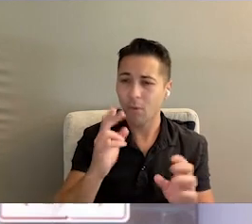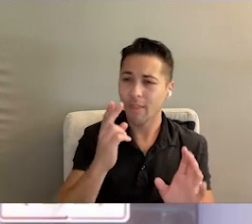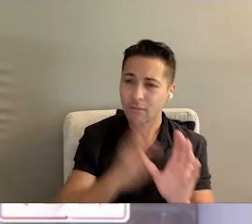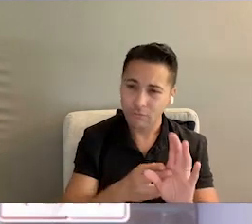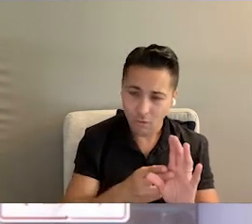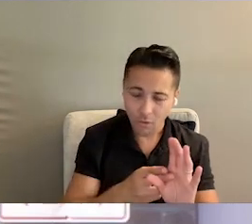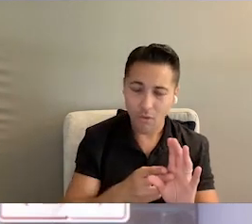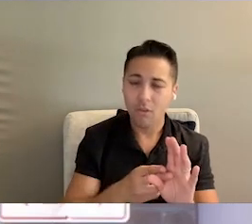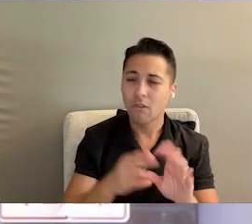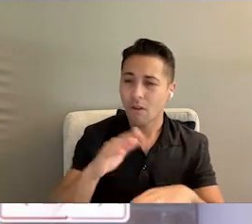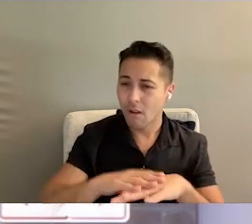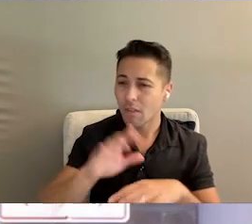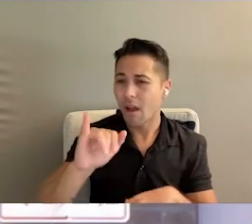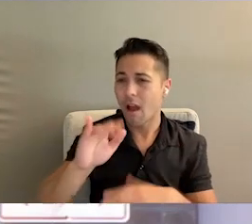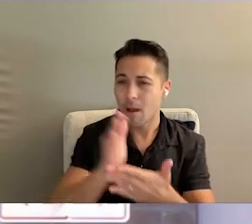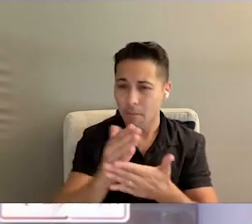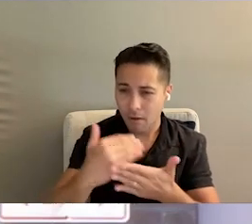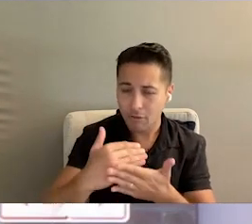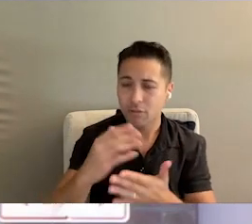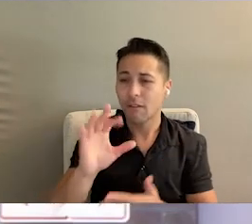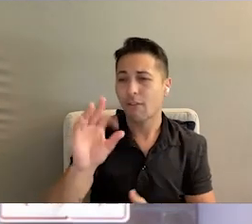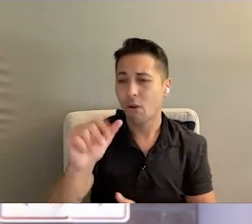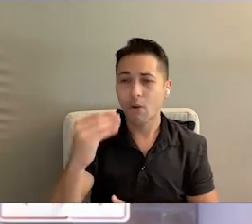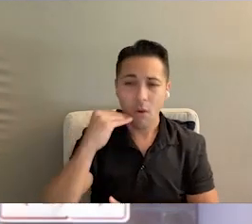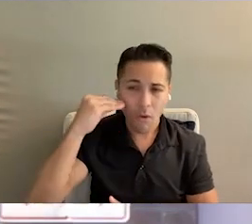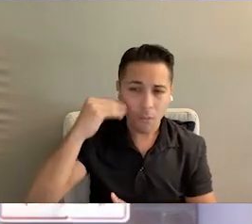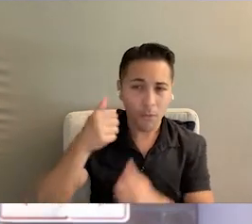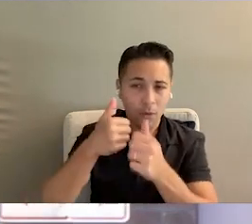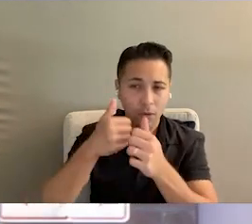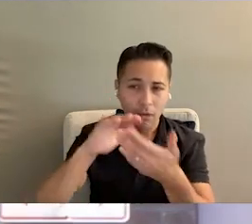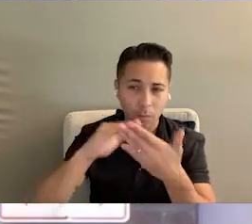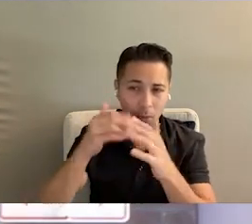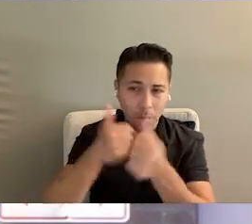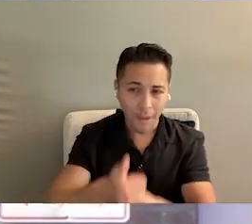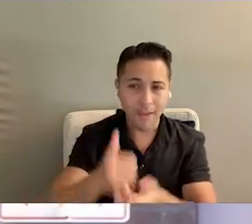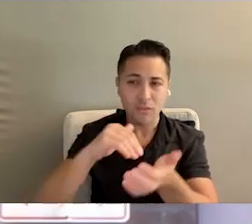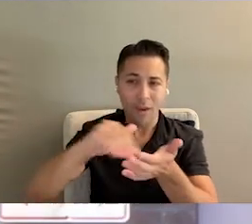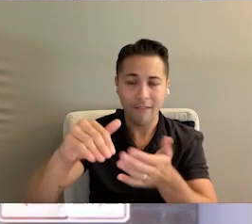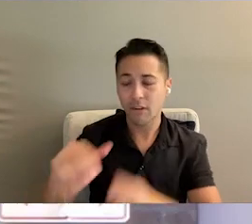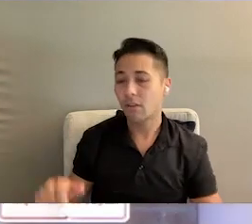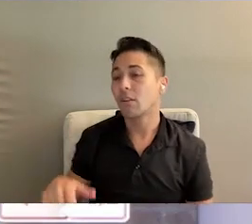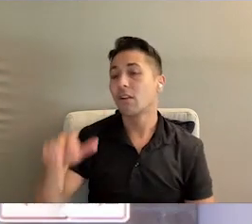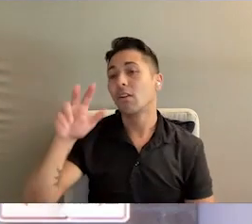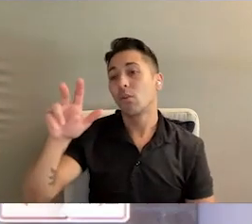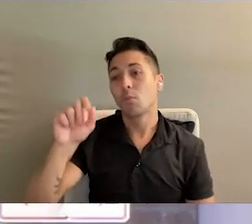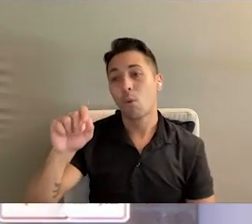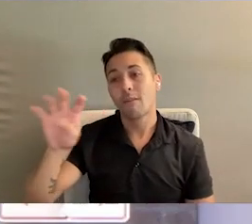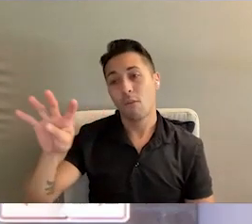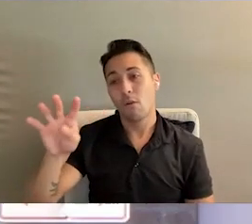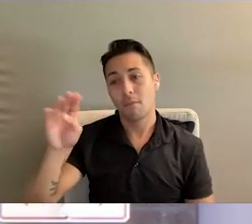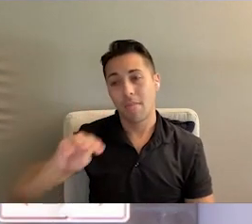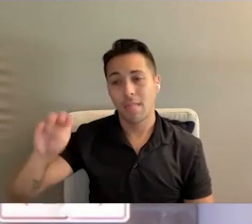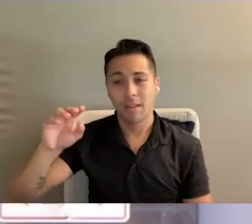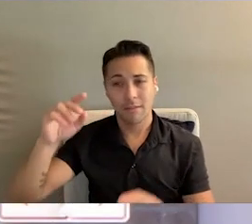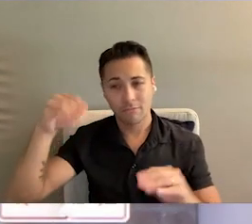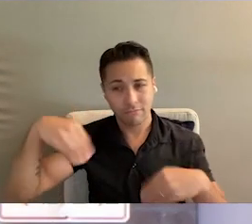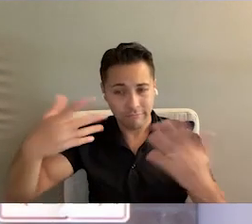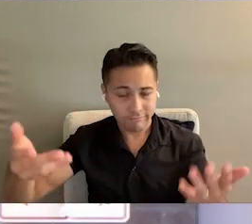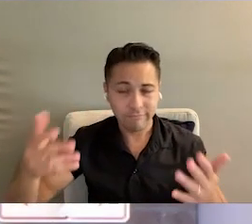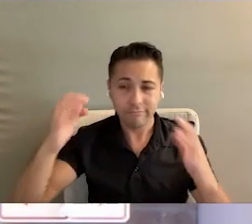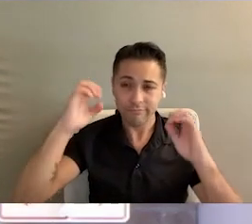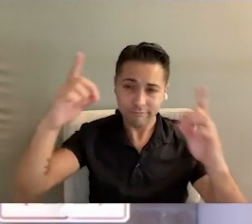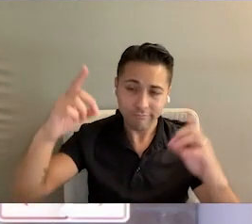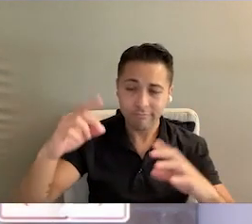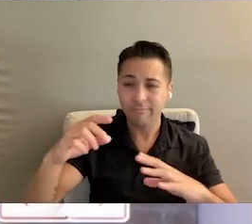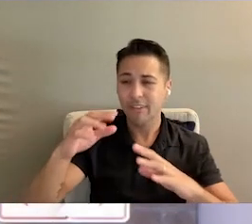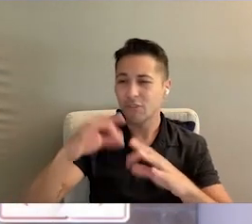individuals enrolled on the iBudget Florida home and community-based waiver. $3.4 million to provide education